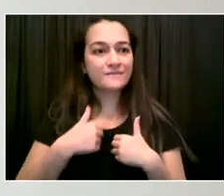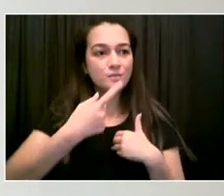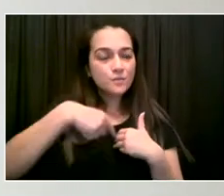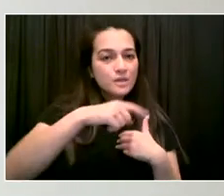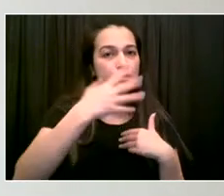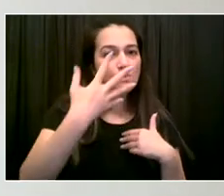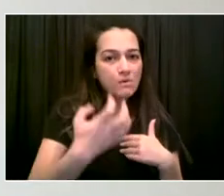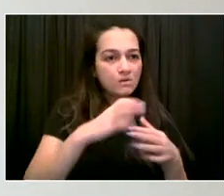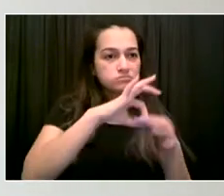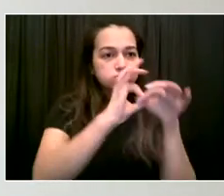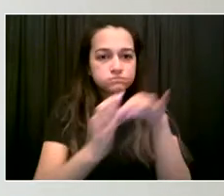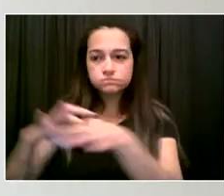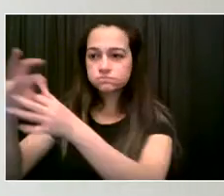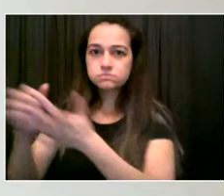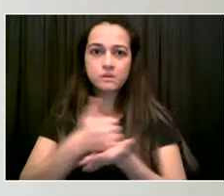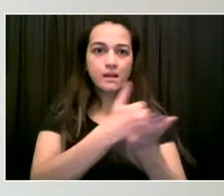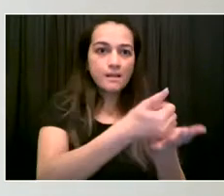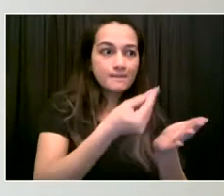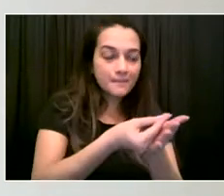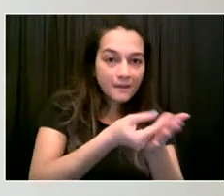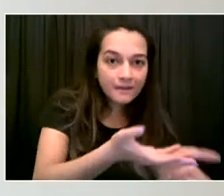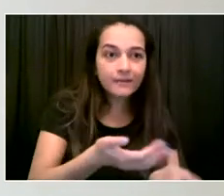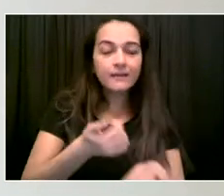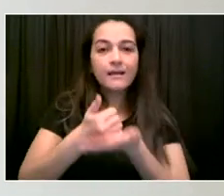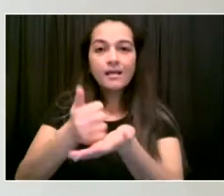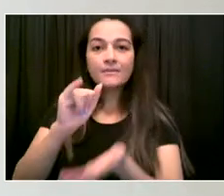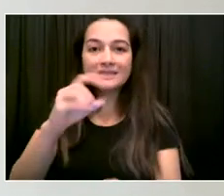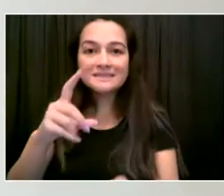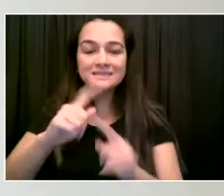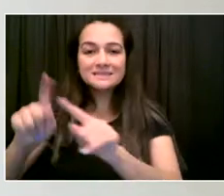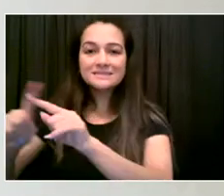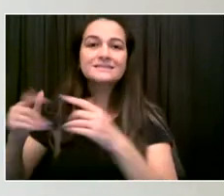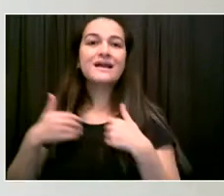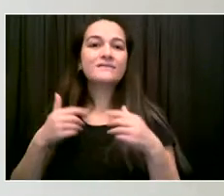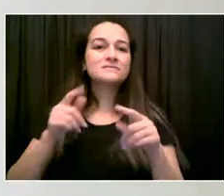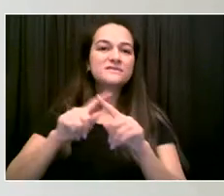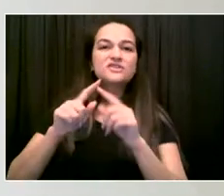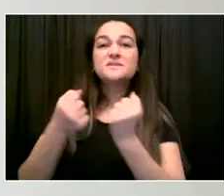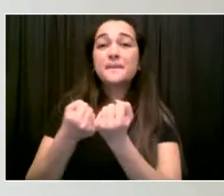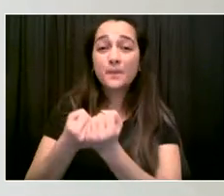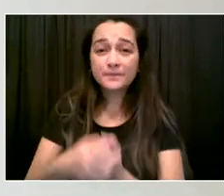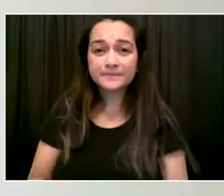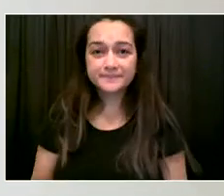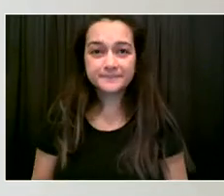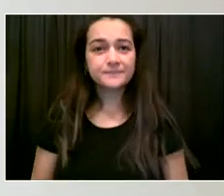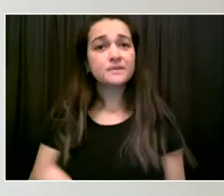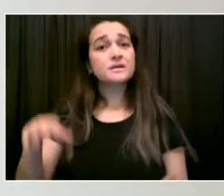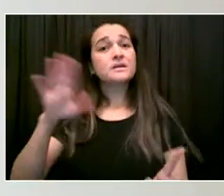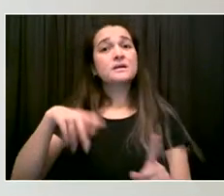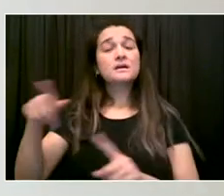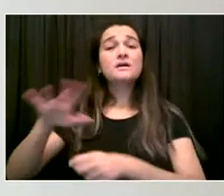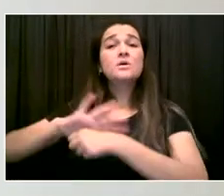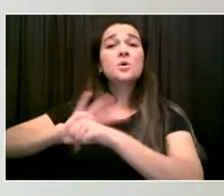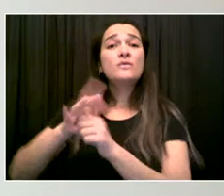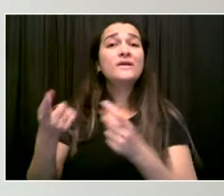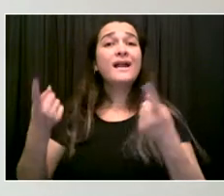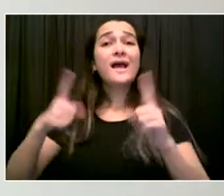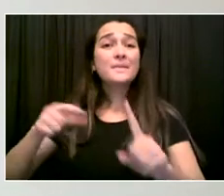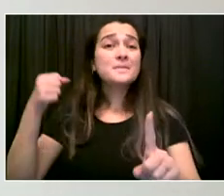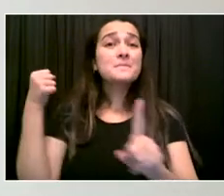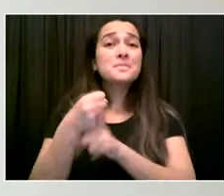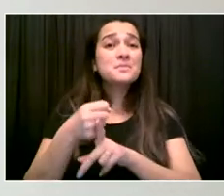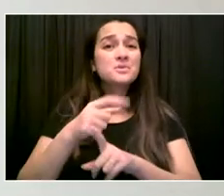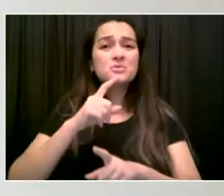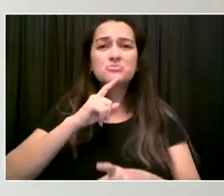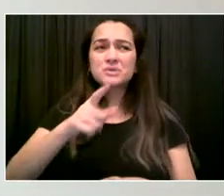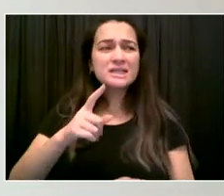pandemic, our collective vision of an ID that would empower the most vulnerable New Yorkers continue to come to rotation.